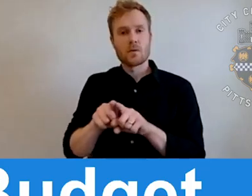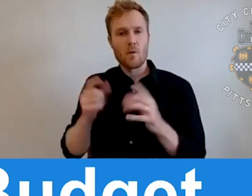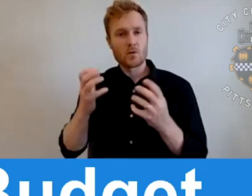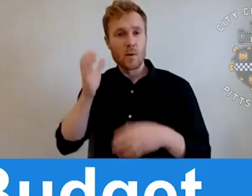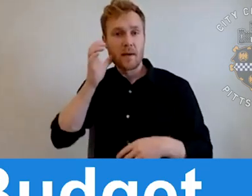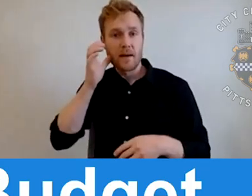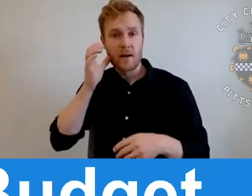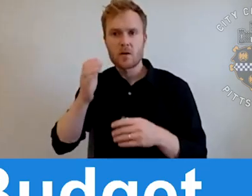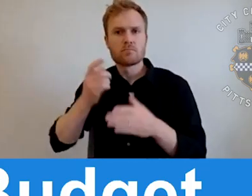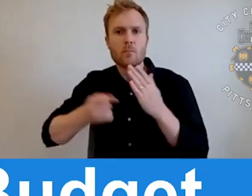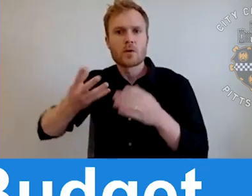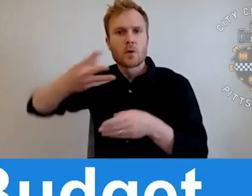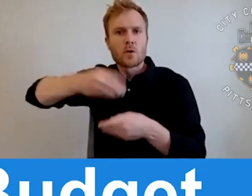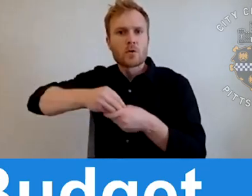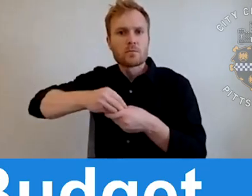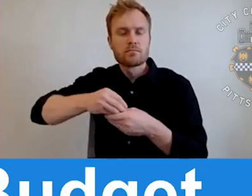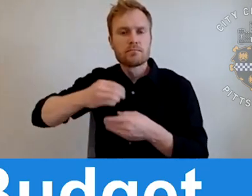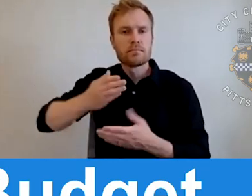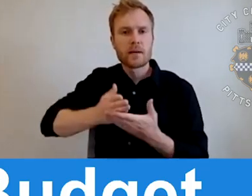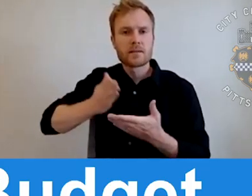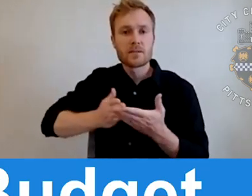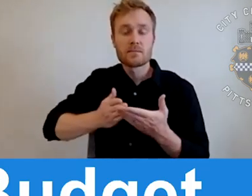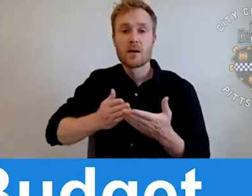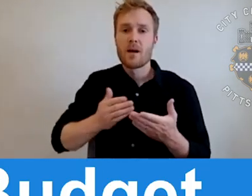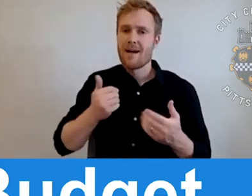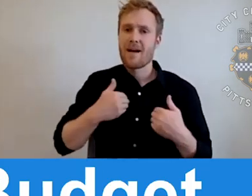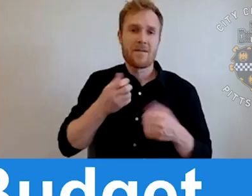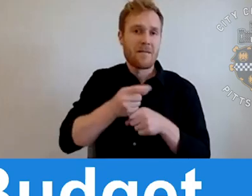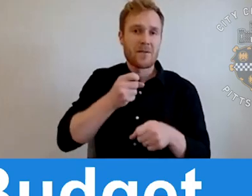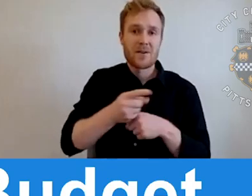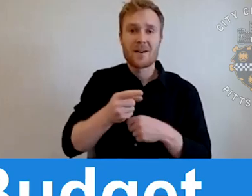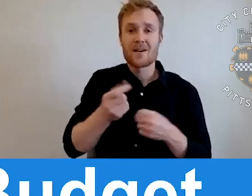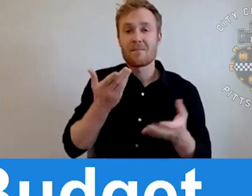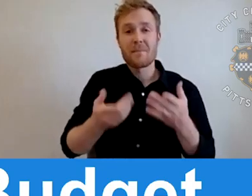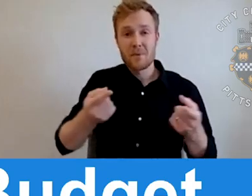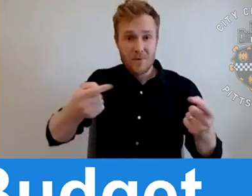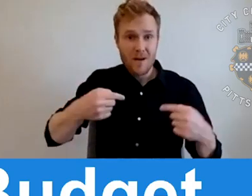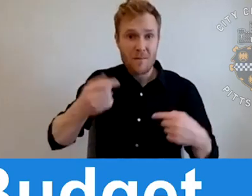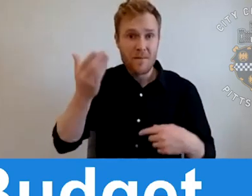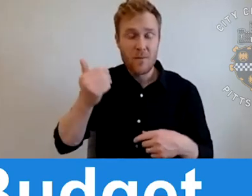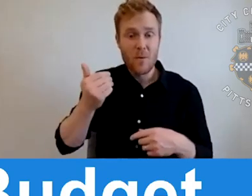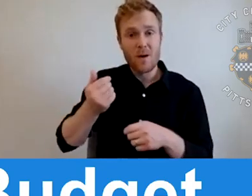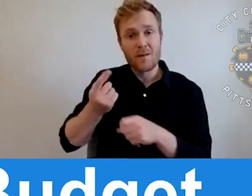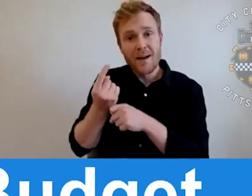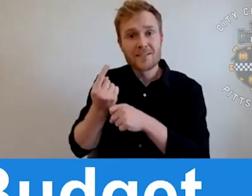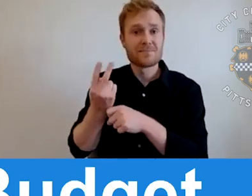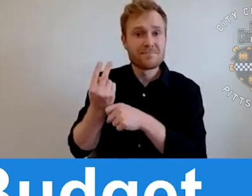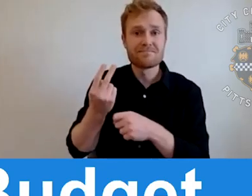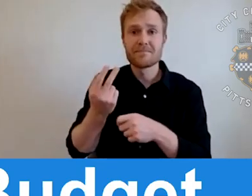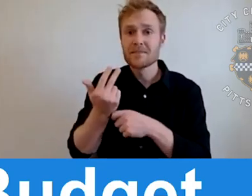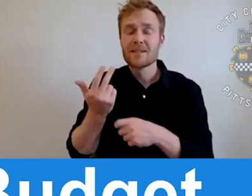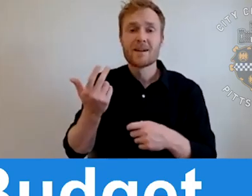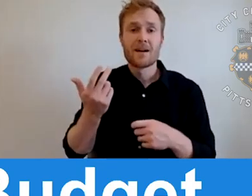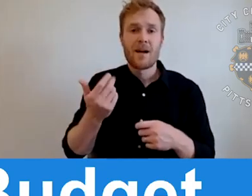We have these meetings every year maybe you've attended in years past. Normally we do two kind of big citywide meetings covering the entire